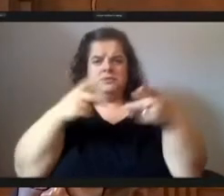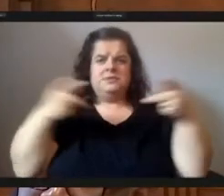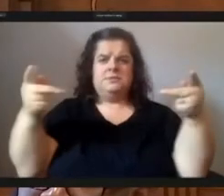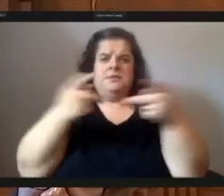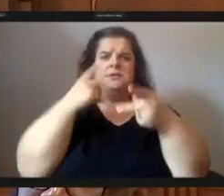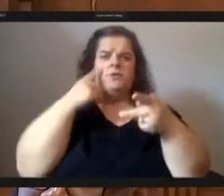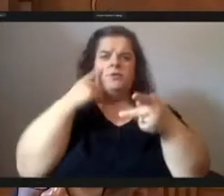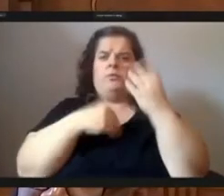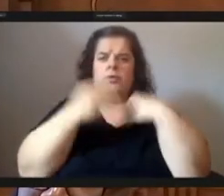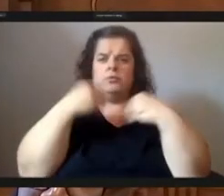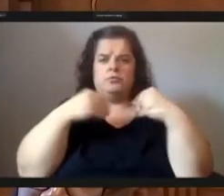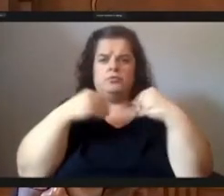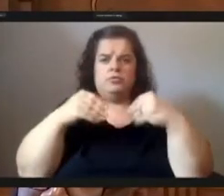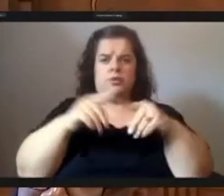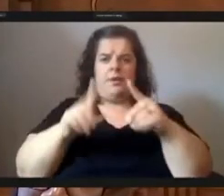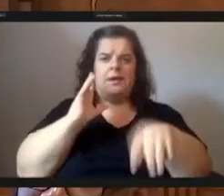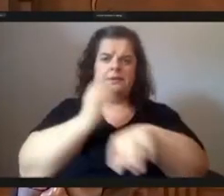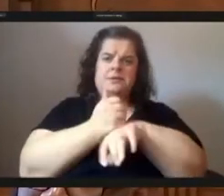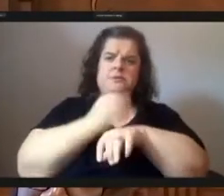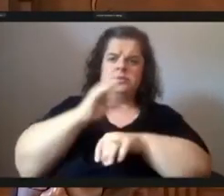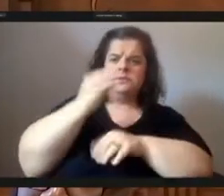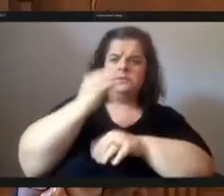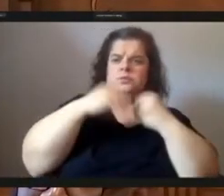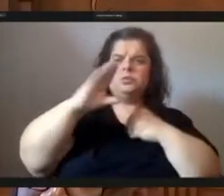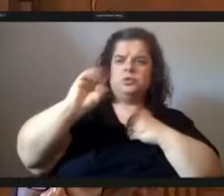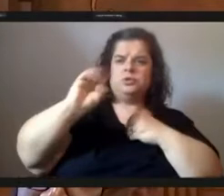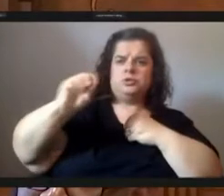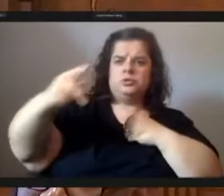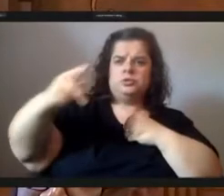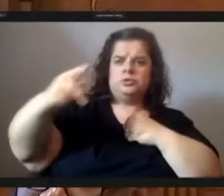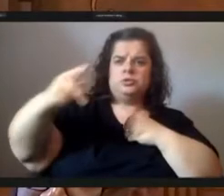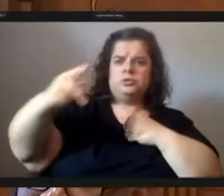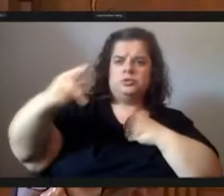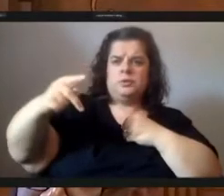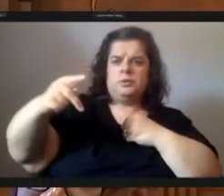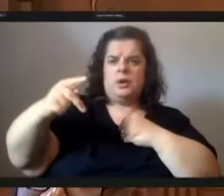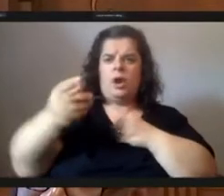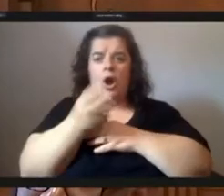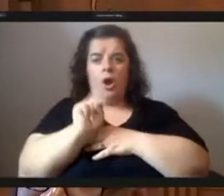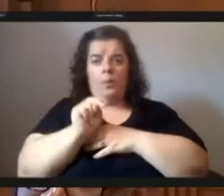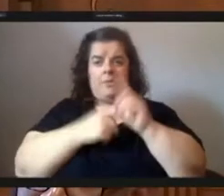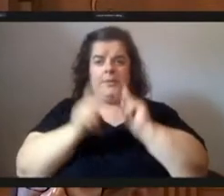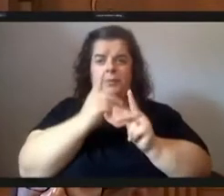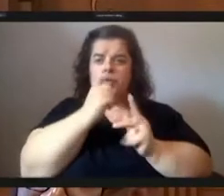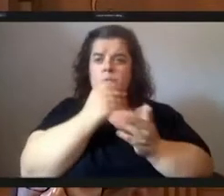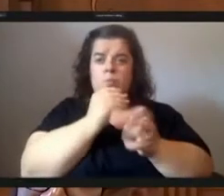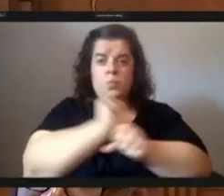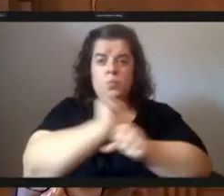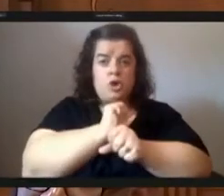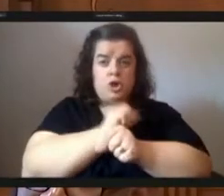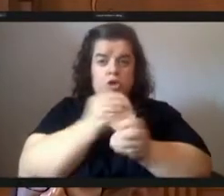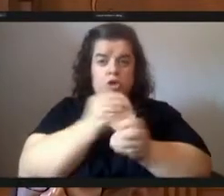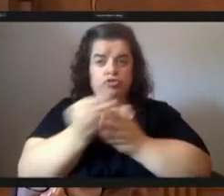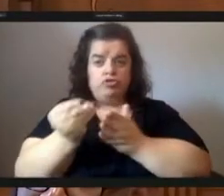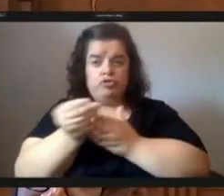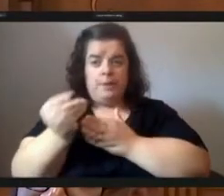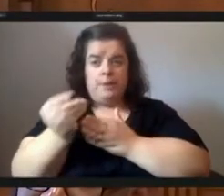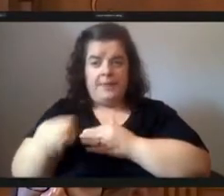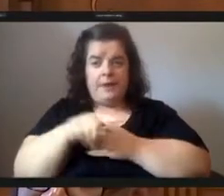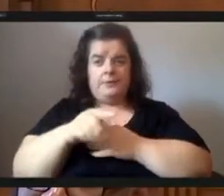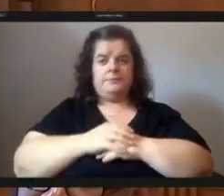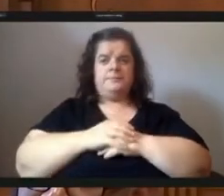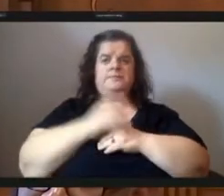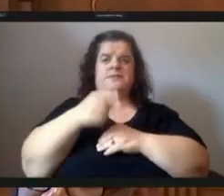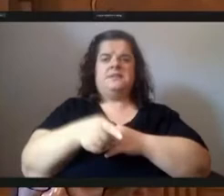establish it as a food co-op owned by the people who work and shop there this is where a dedicated food